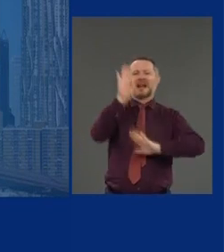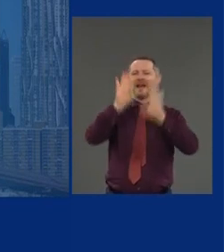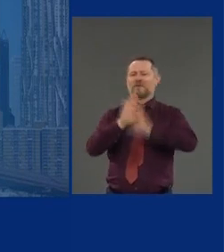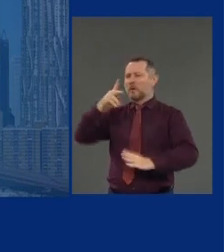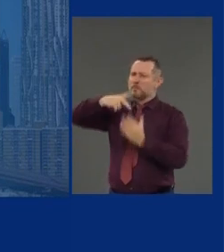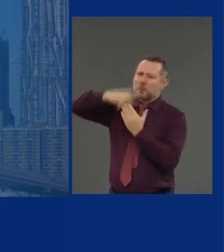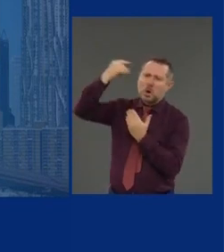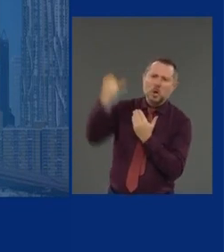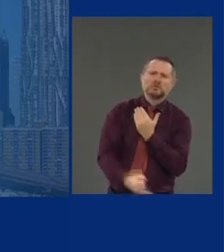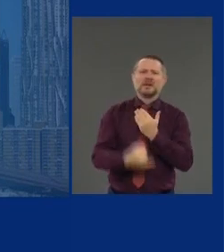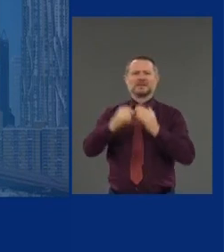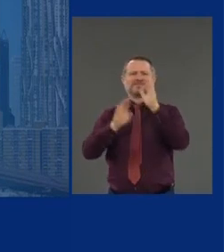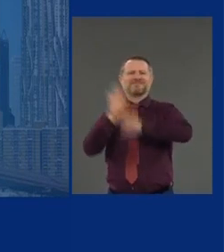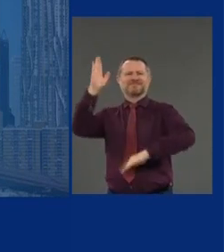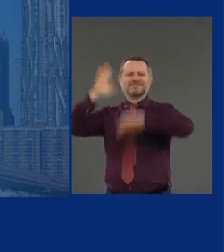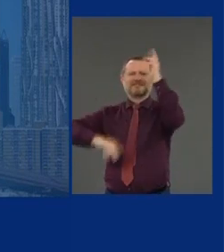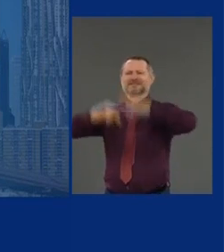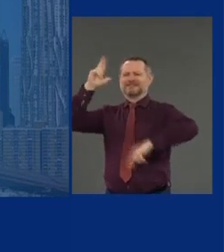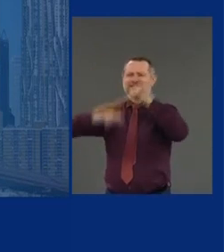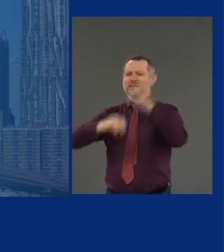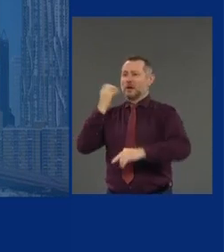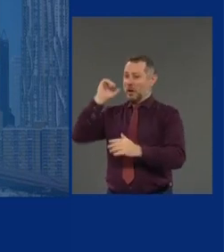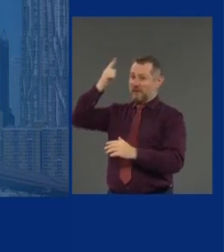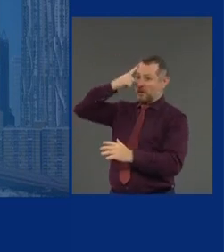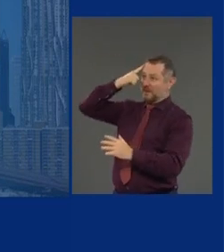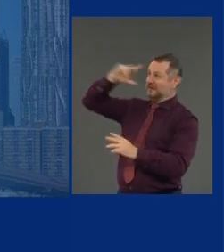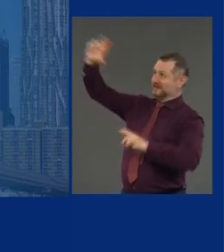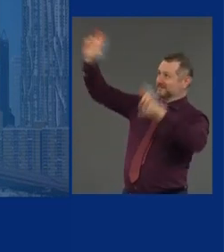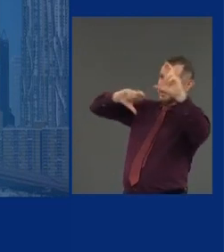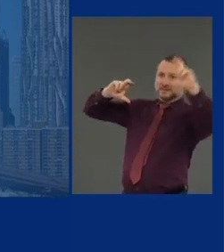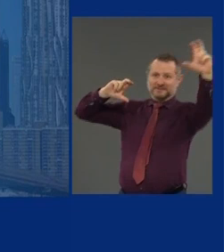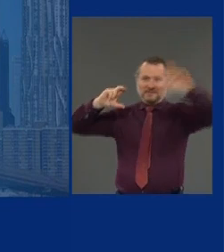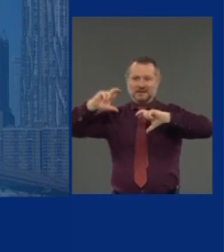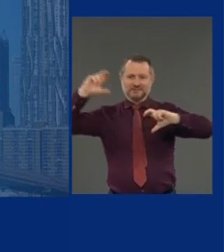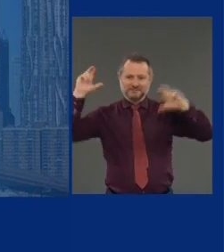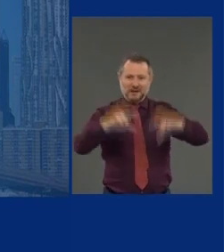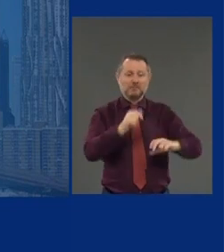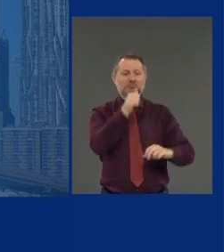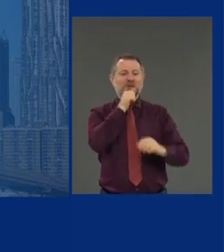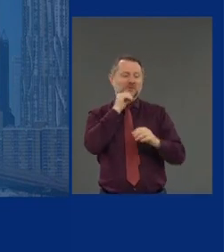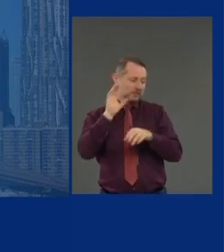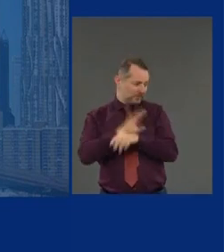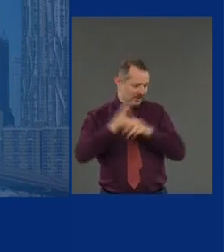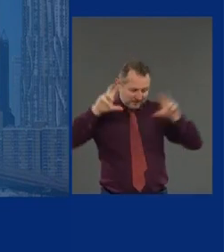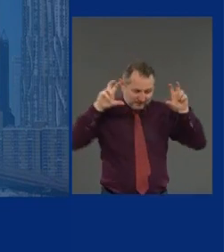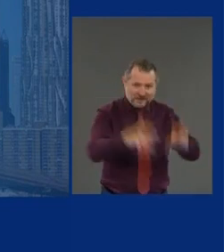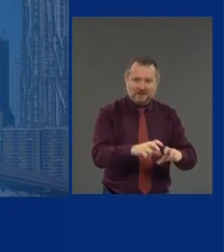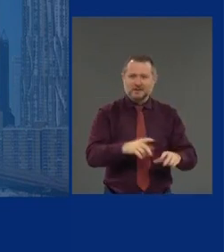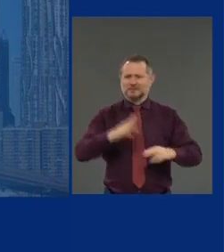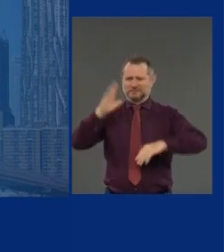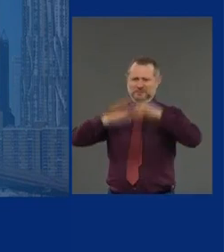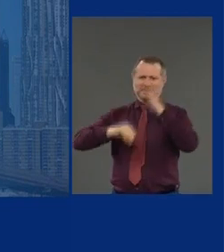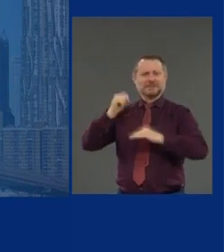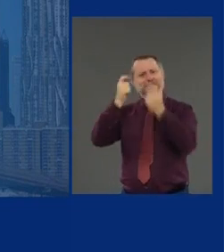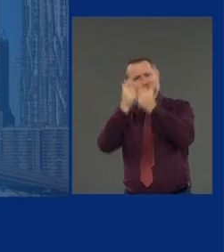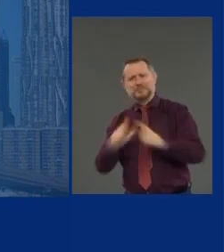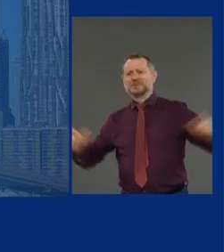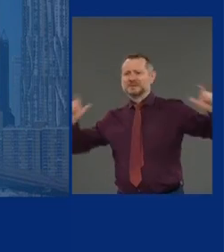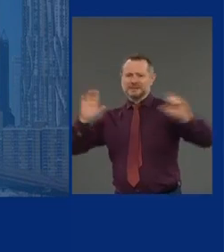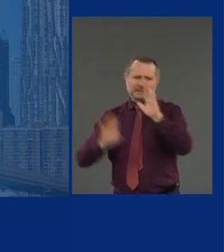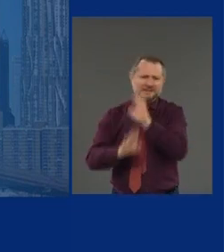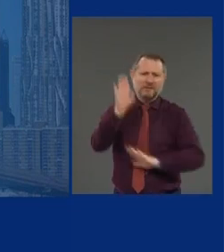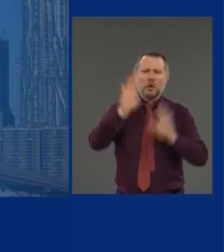government investing, the private sector investing, in building large-scale developments that you know